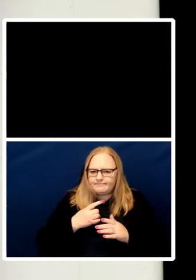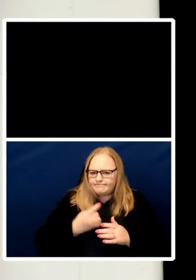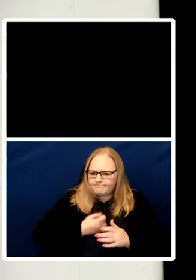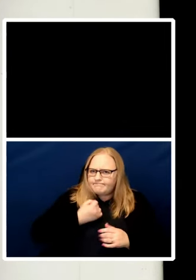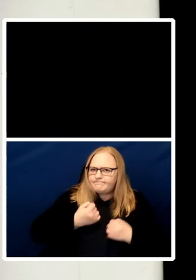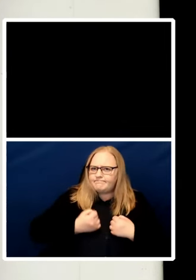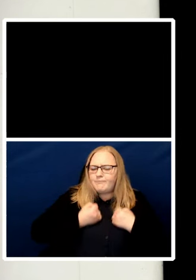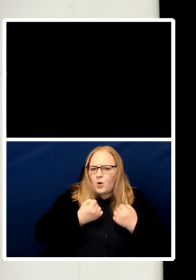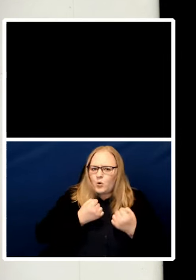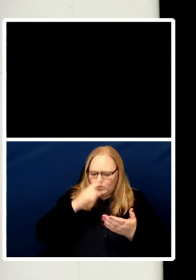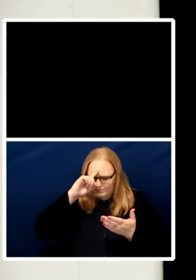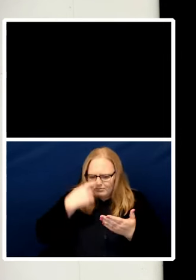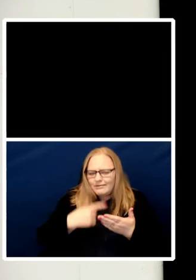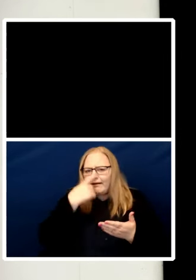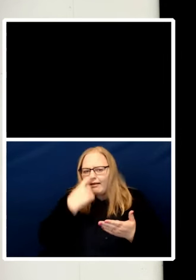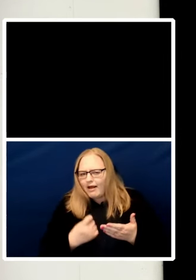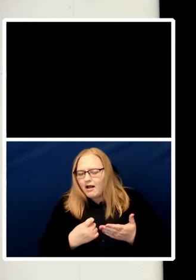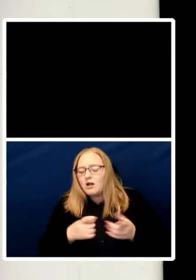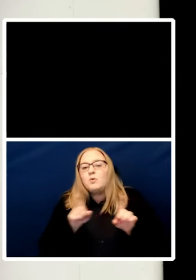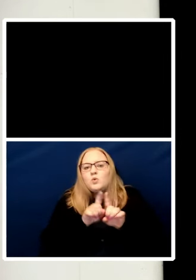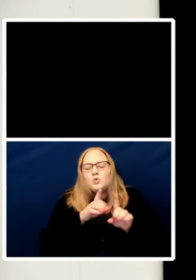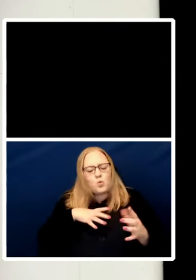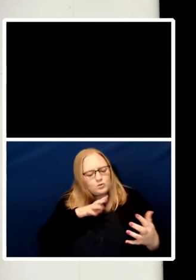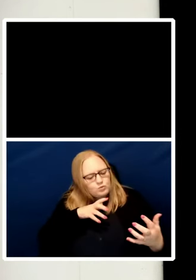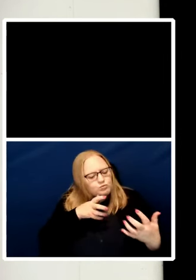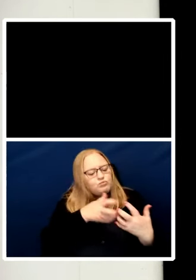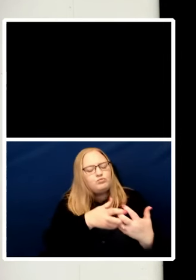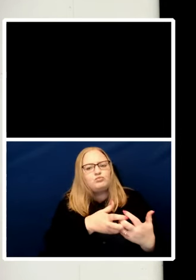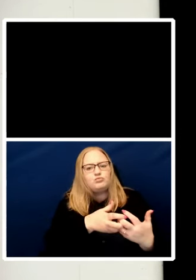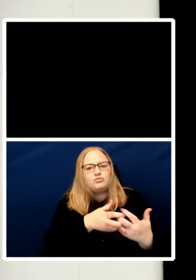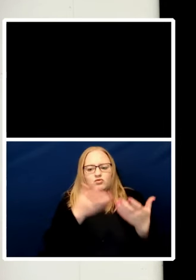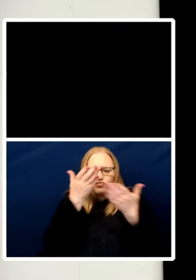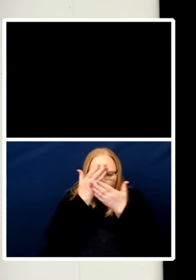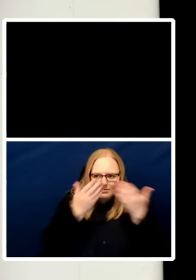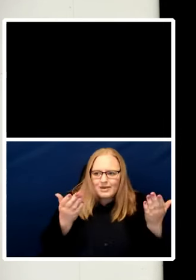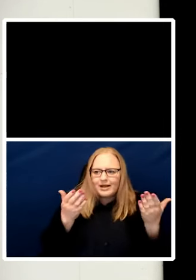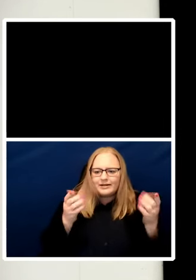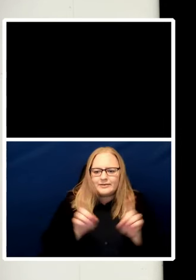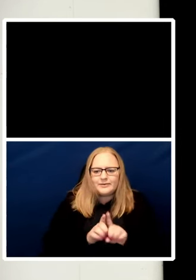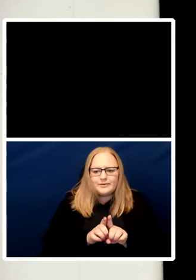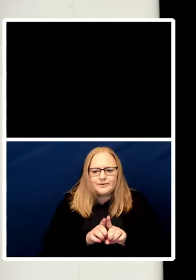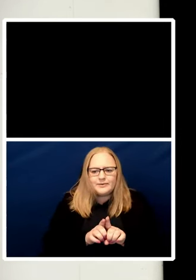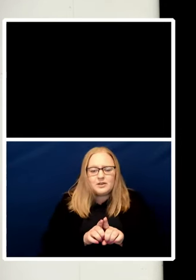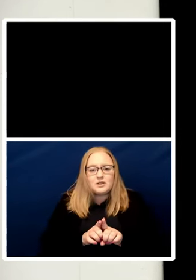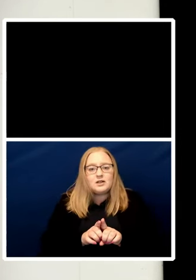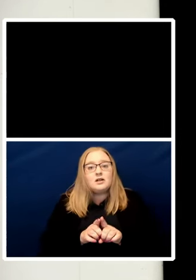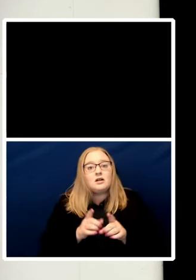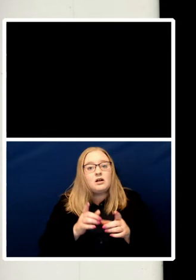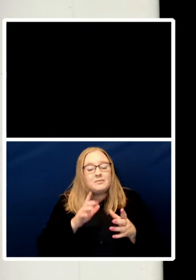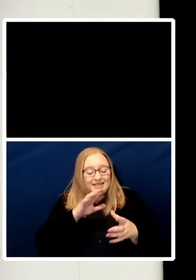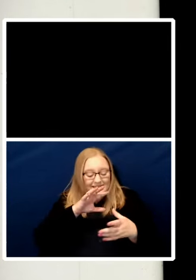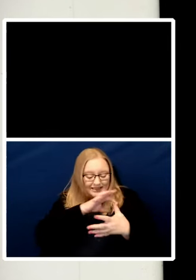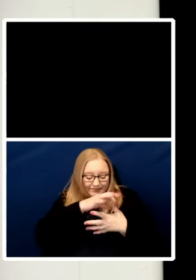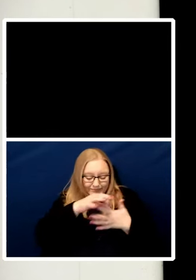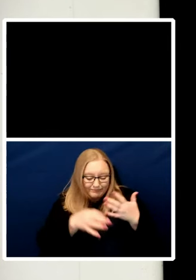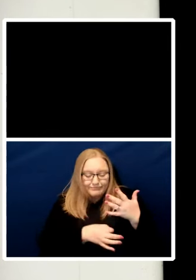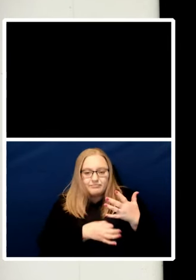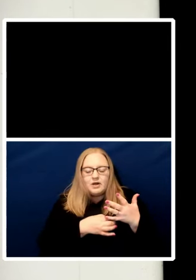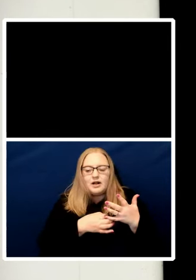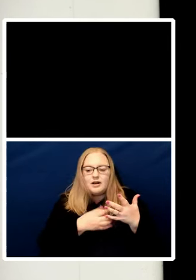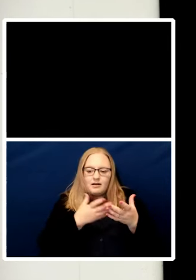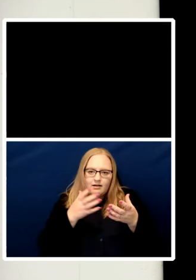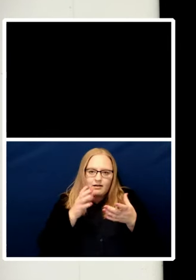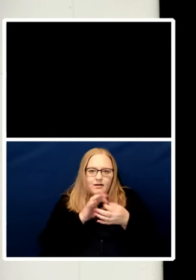These twin aspirations combine in the concept of dignity. This recognises that every